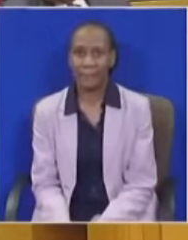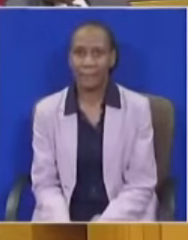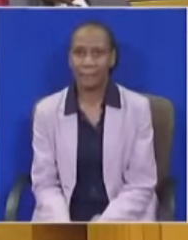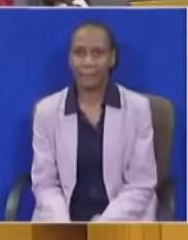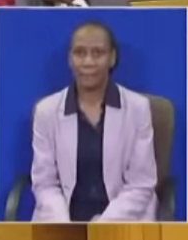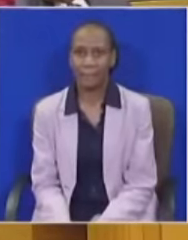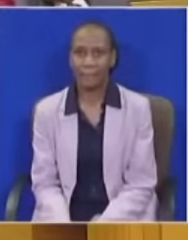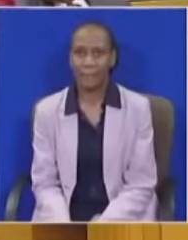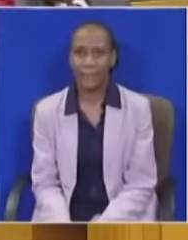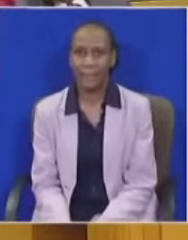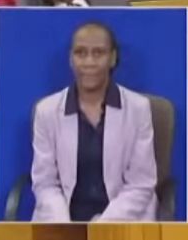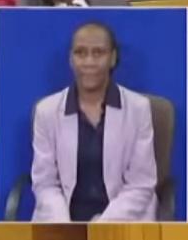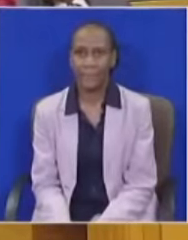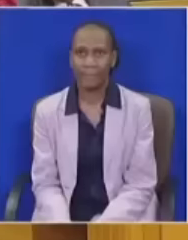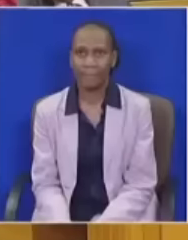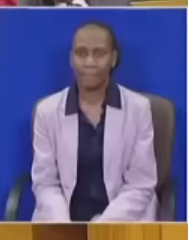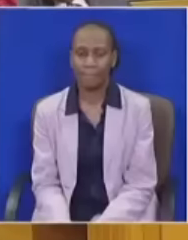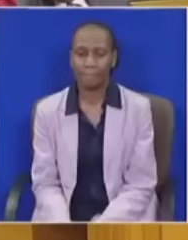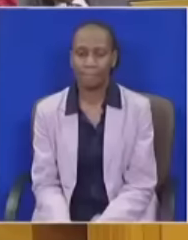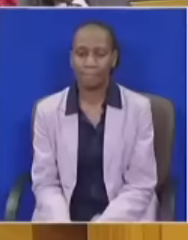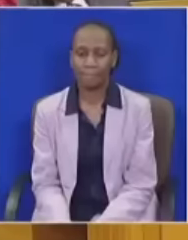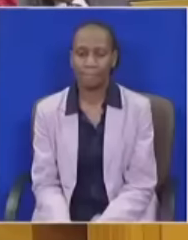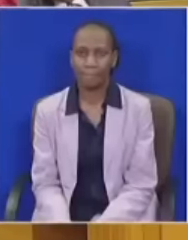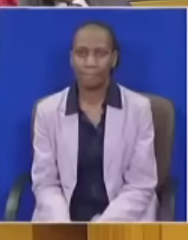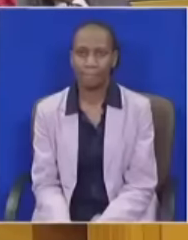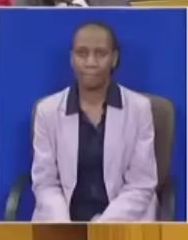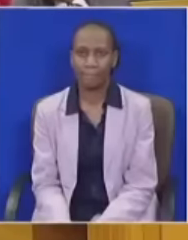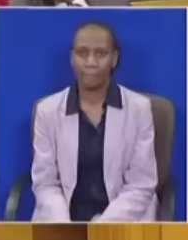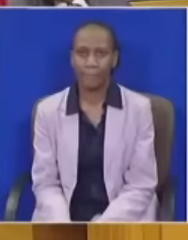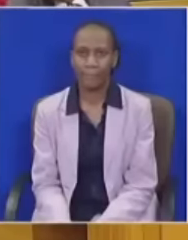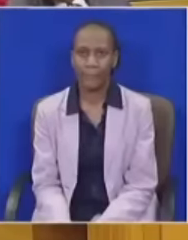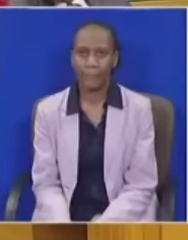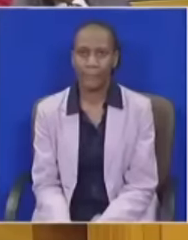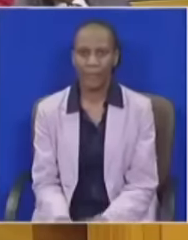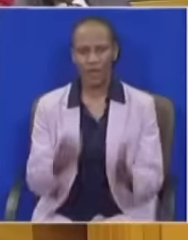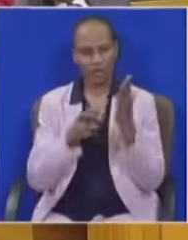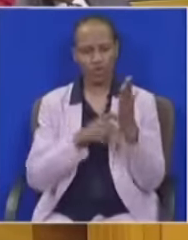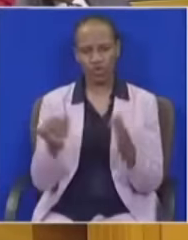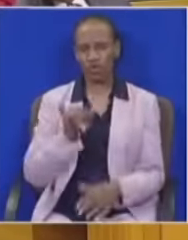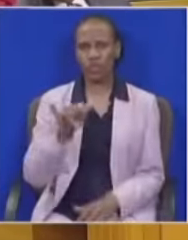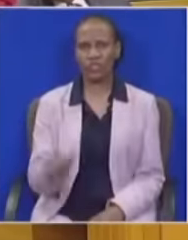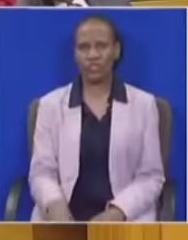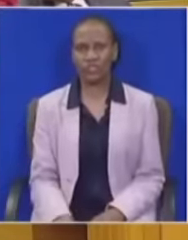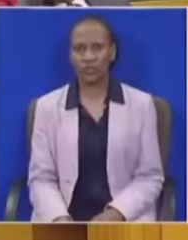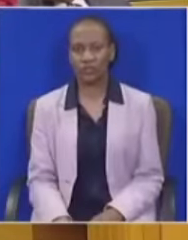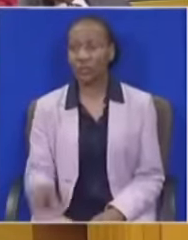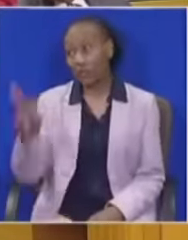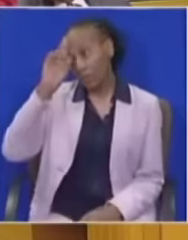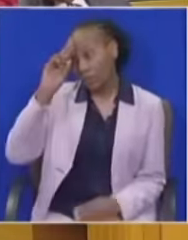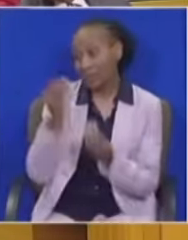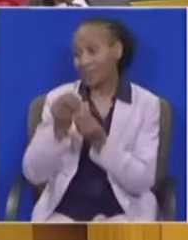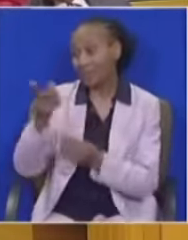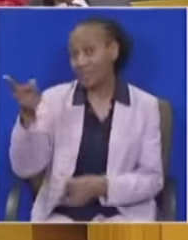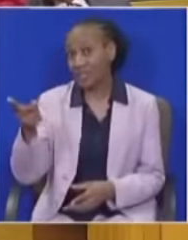What is unparliamentary about that? No, withdraw your statement, Honorable Member. Which rule are you applying? will remind you of something. Honorable